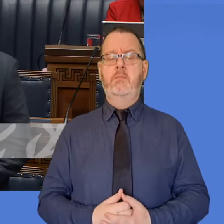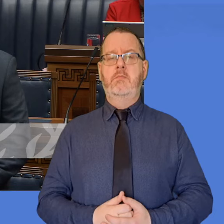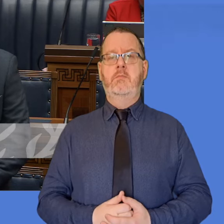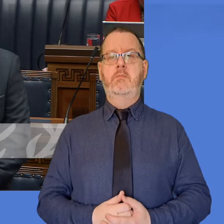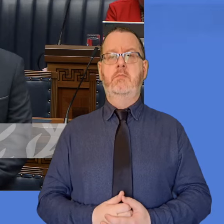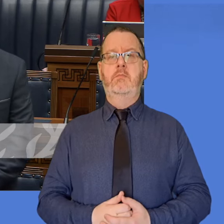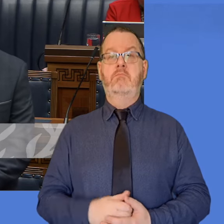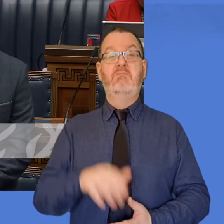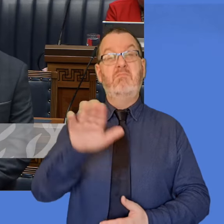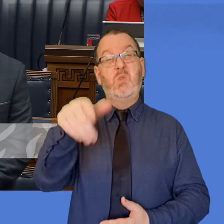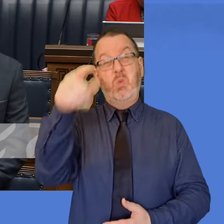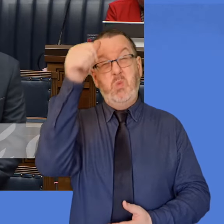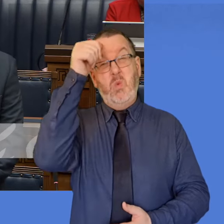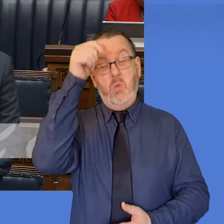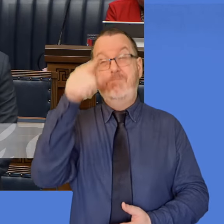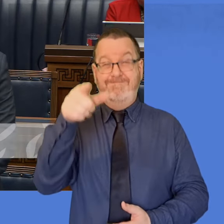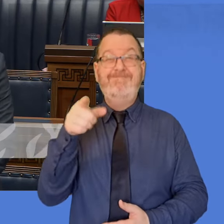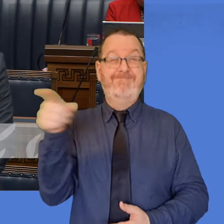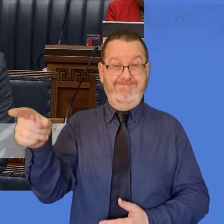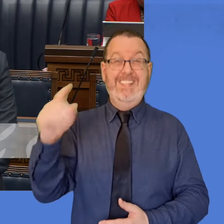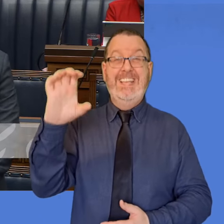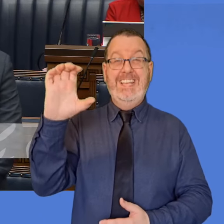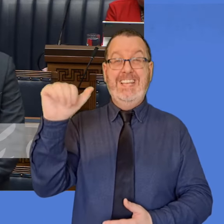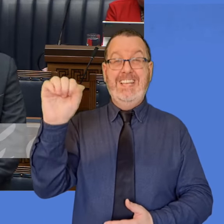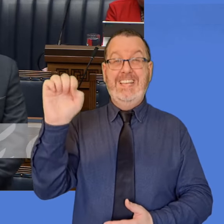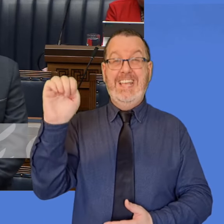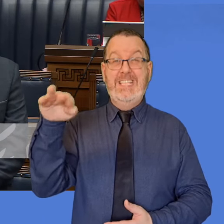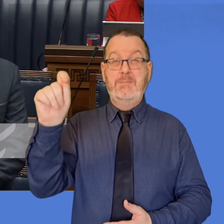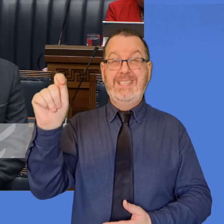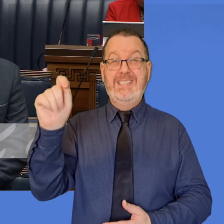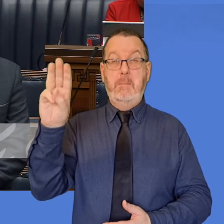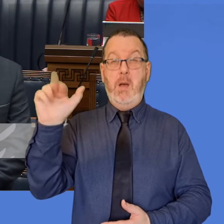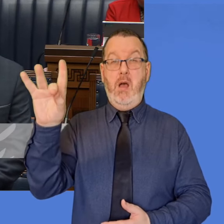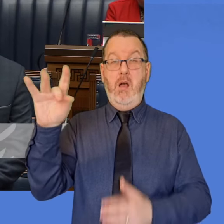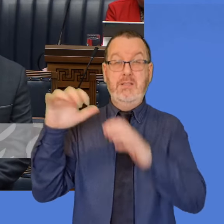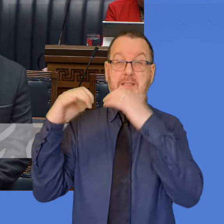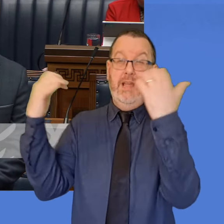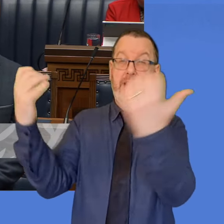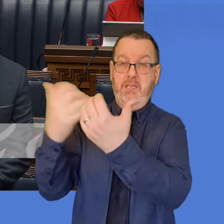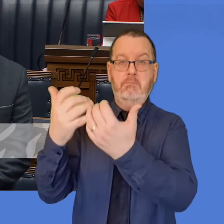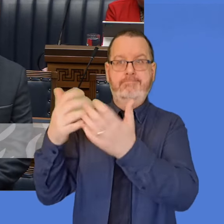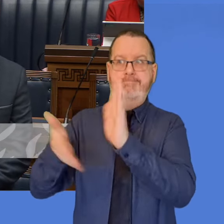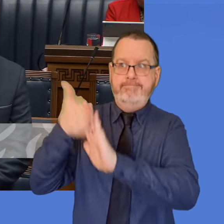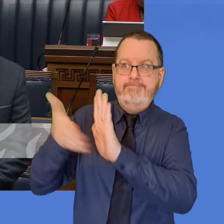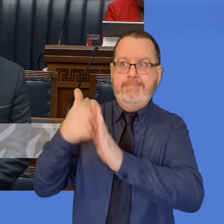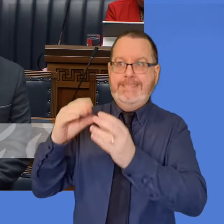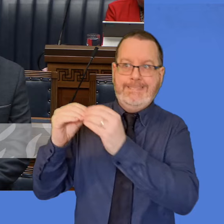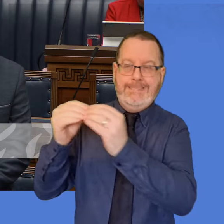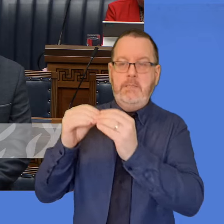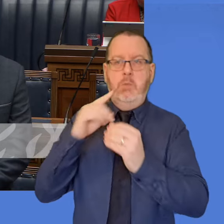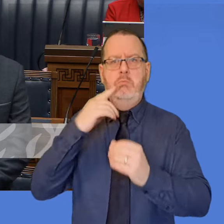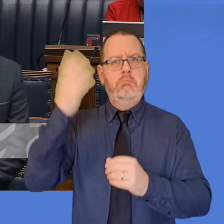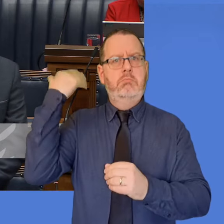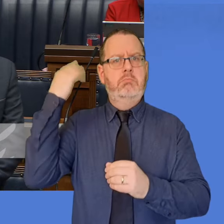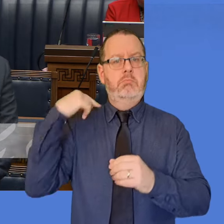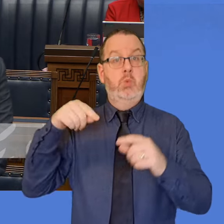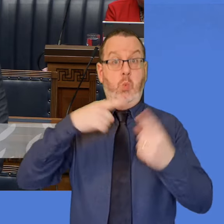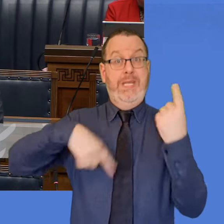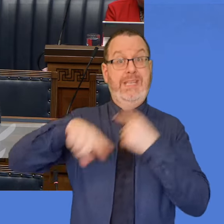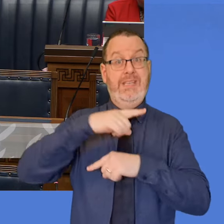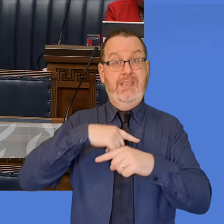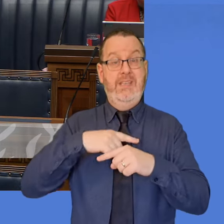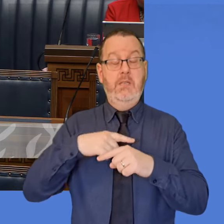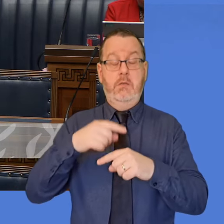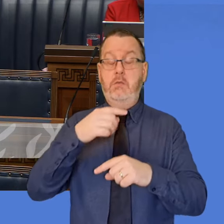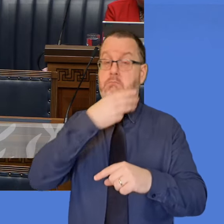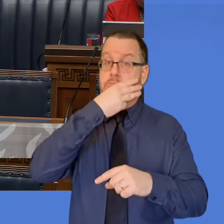of outstanding issues in relation to Casement Park redevelopment. There has been an executive commitment from 2011